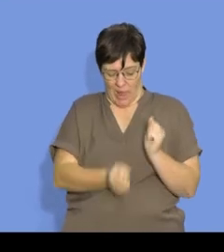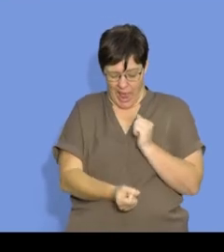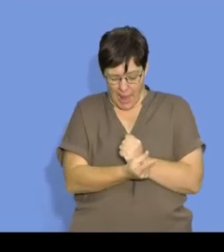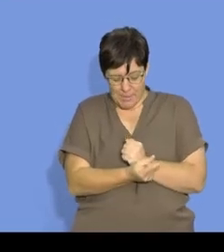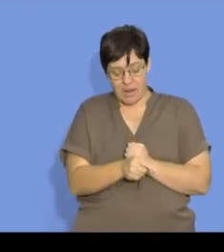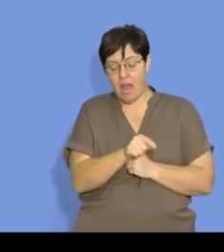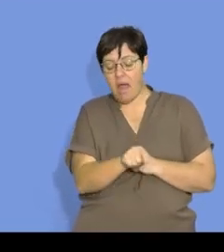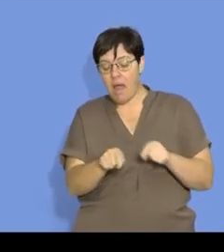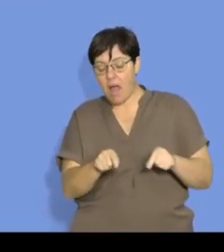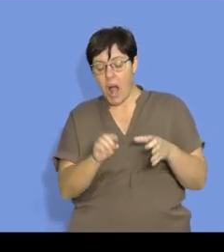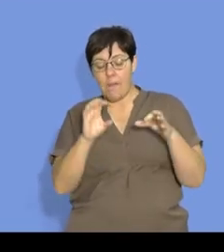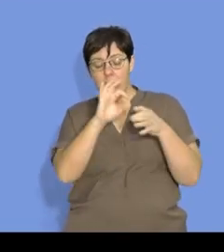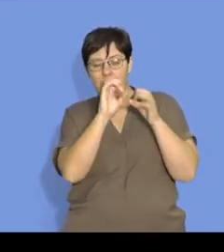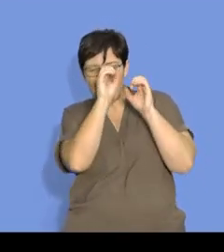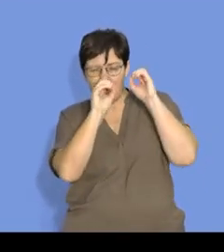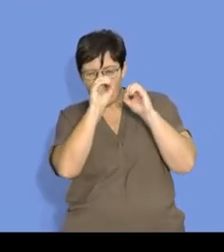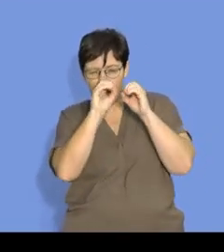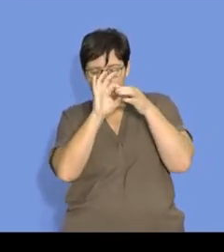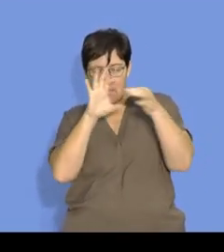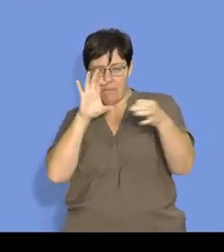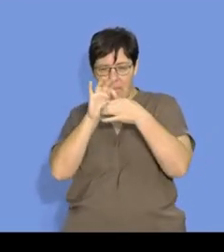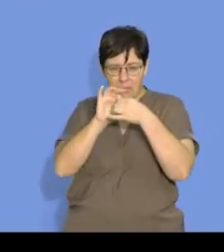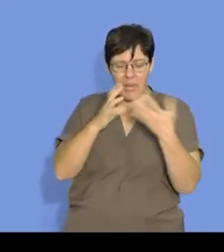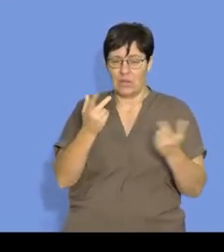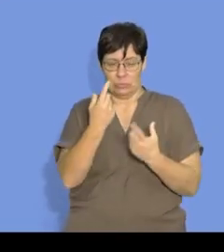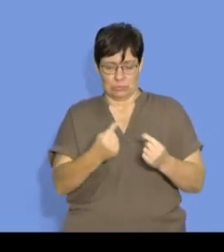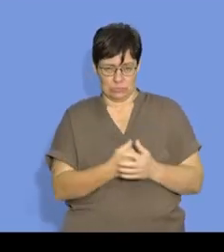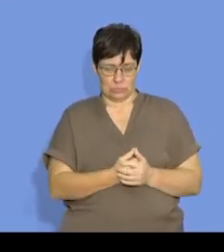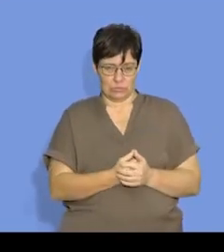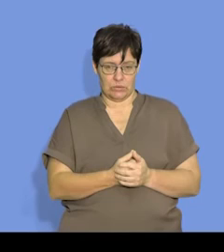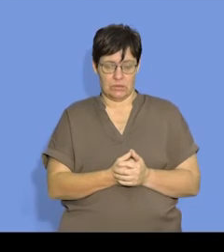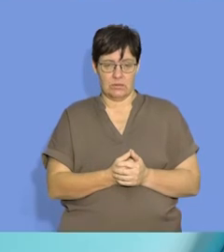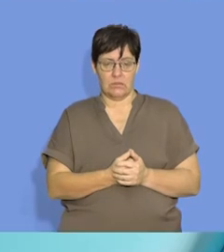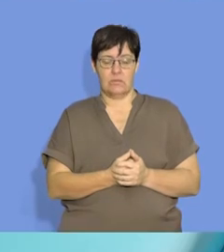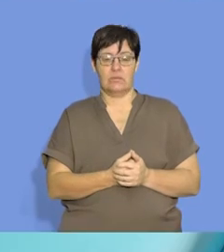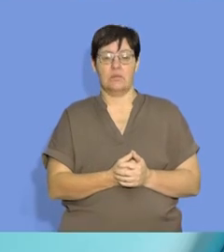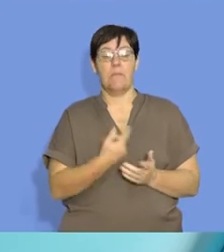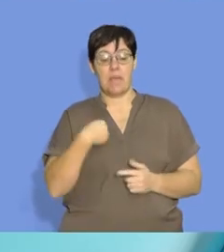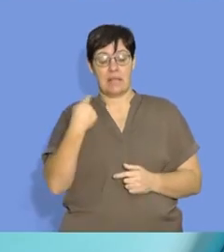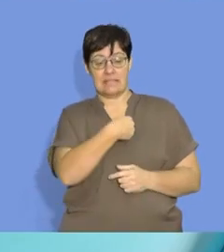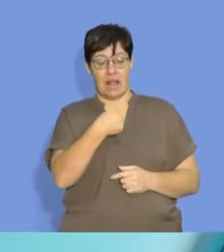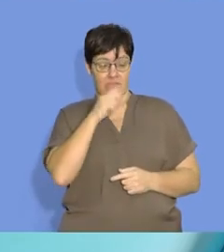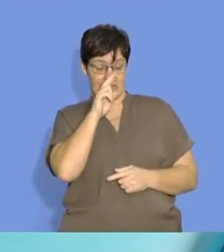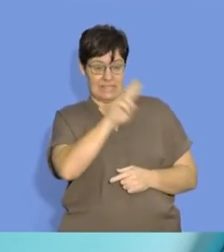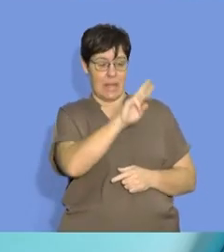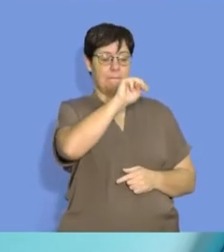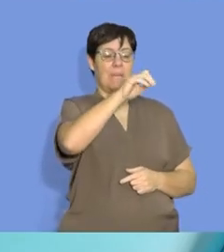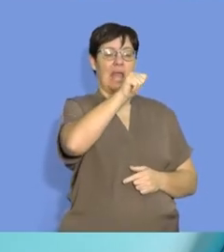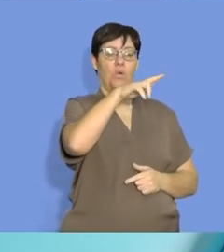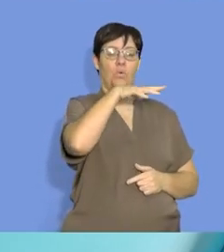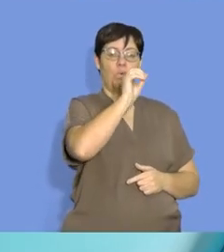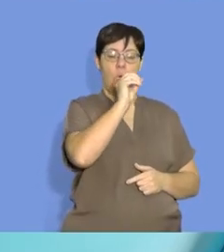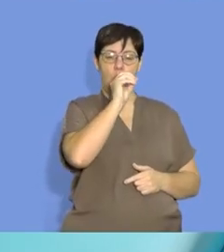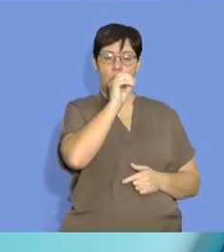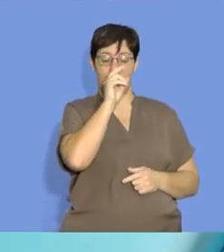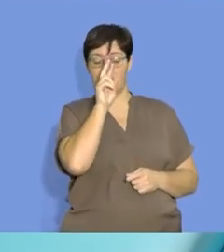on a particle level. So, as I said, macroscopic view is what we can observe, what we can see during a